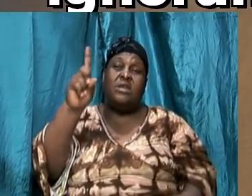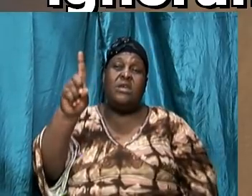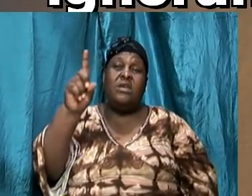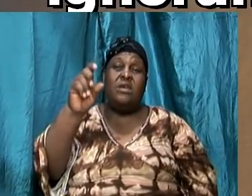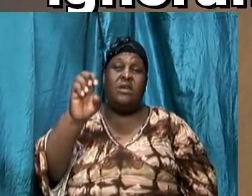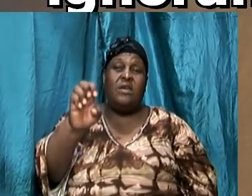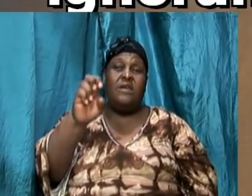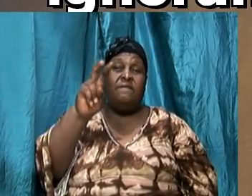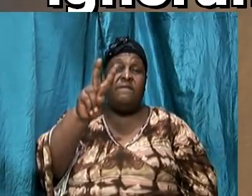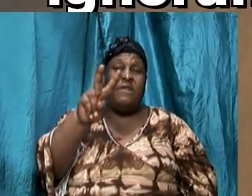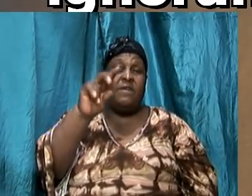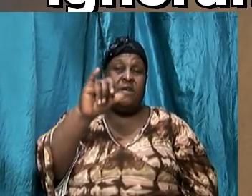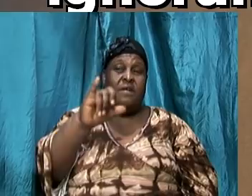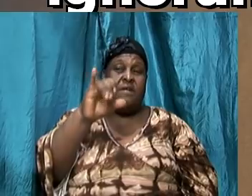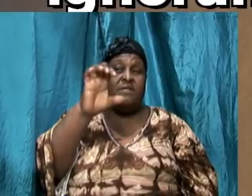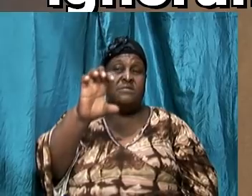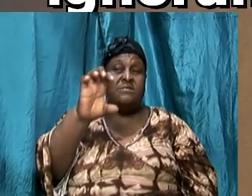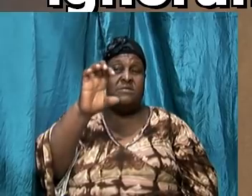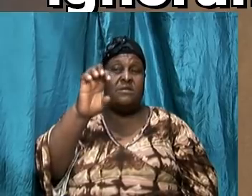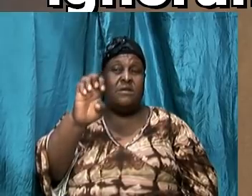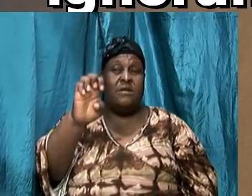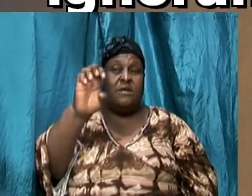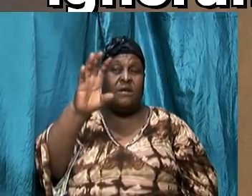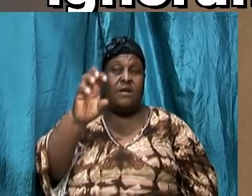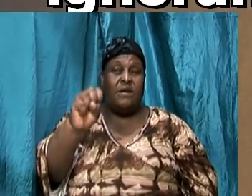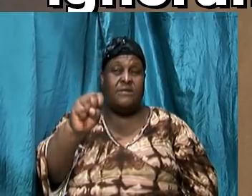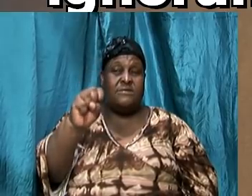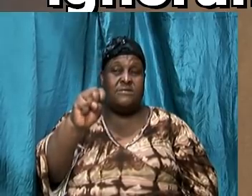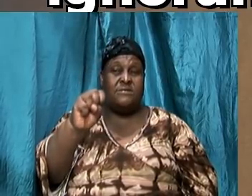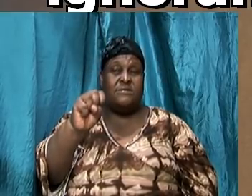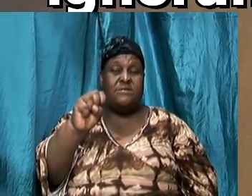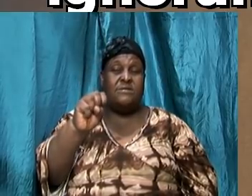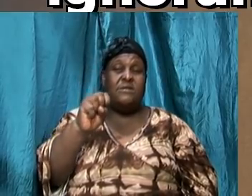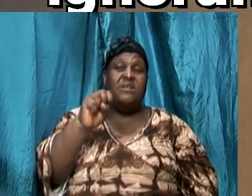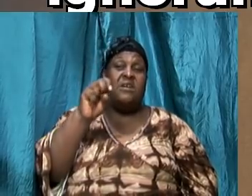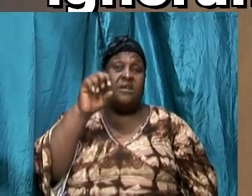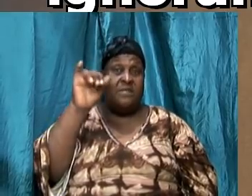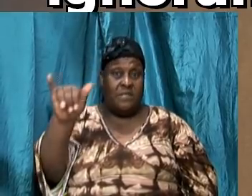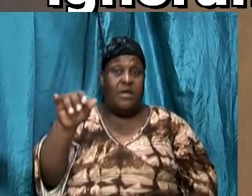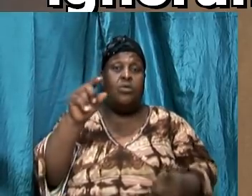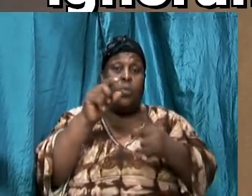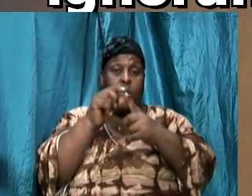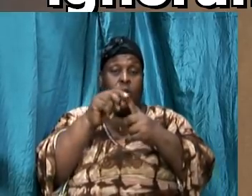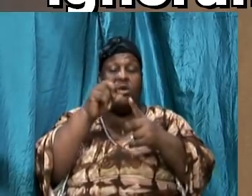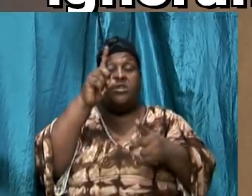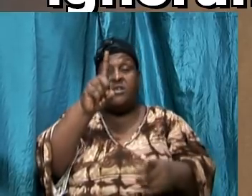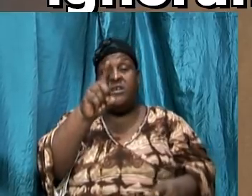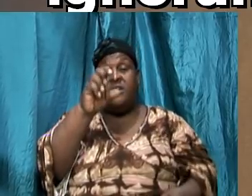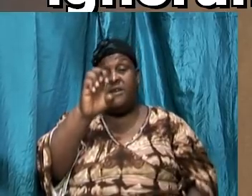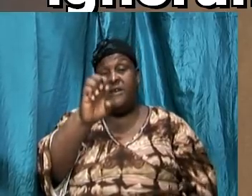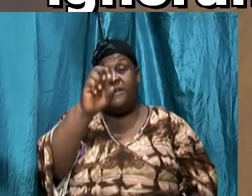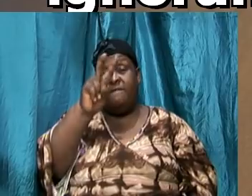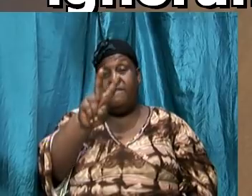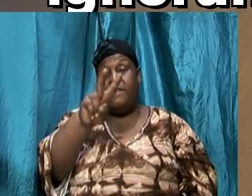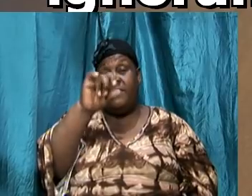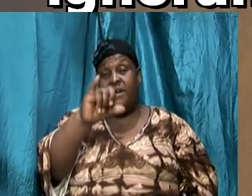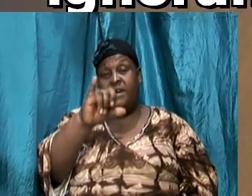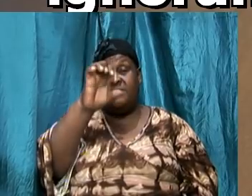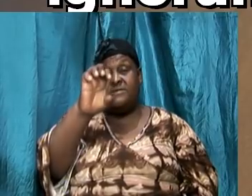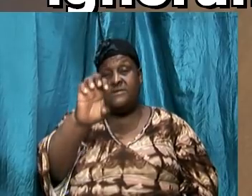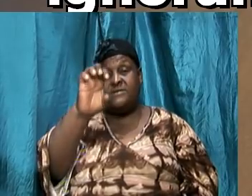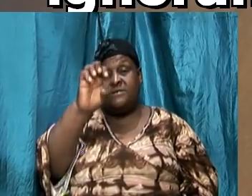important that we also be clear on. Yes, that word device is from the Greek word,